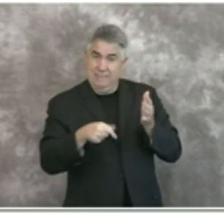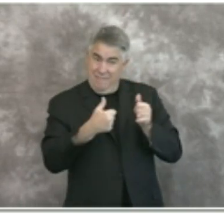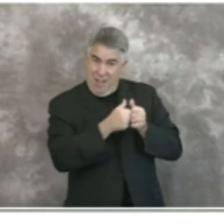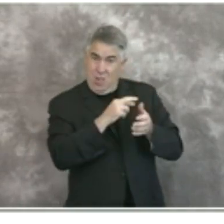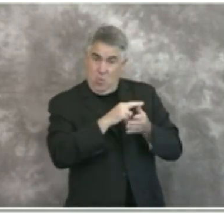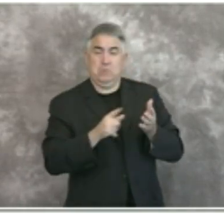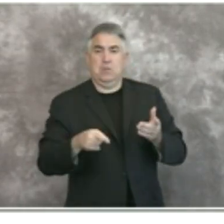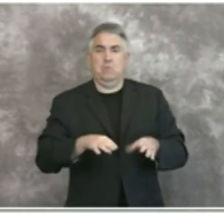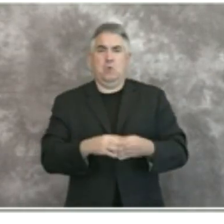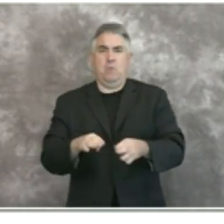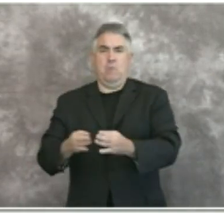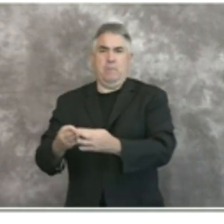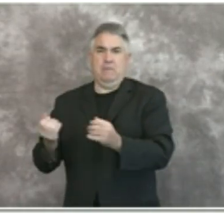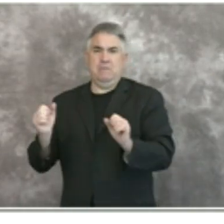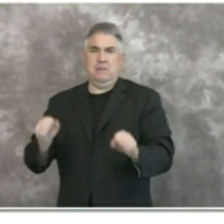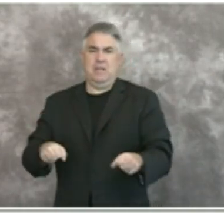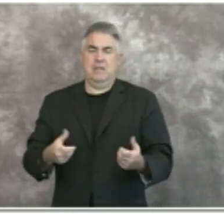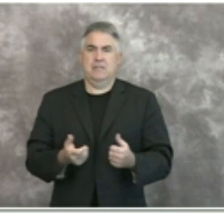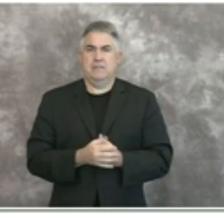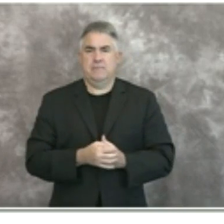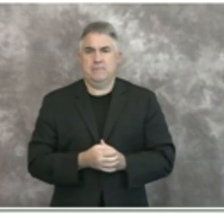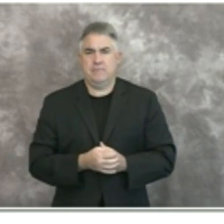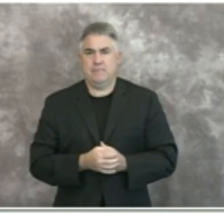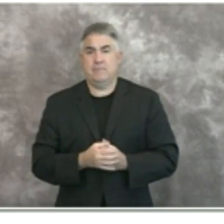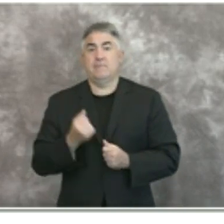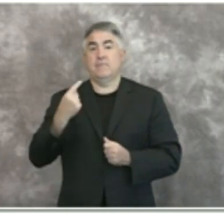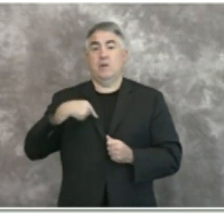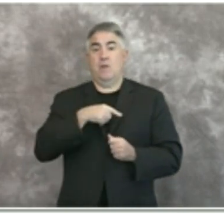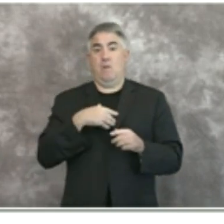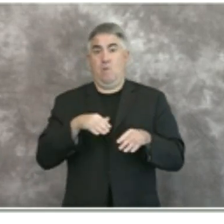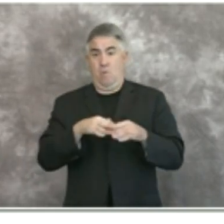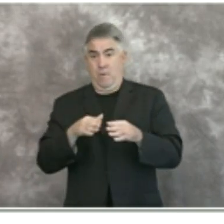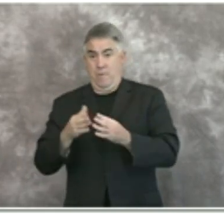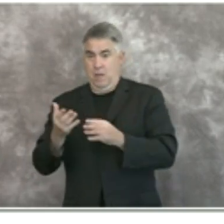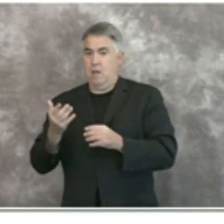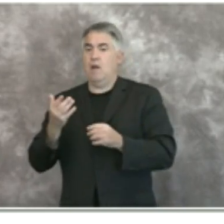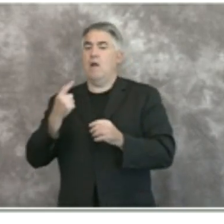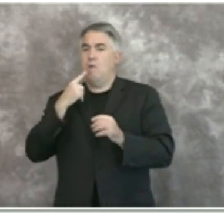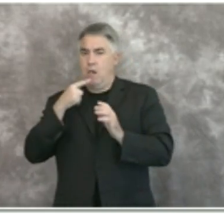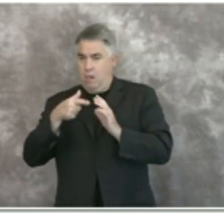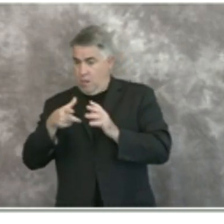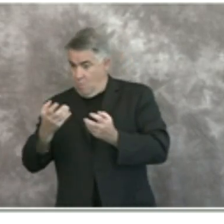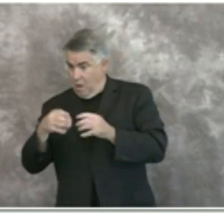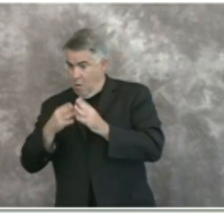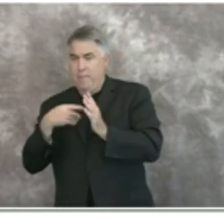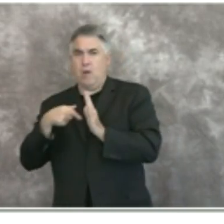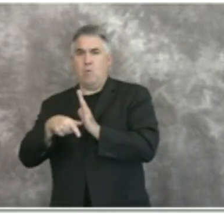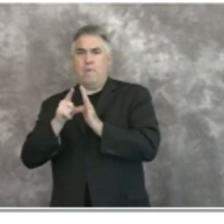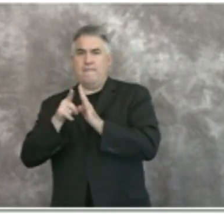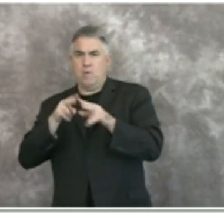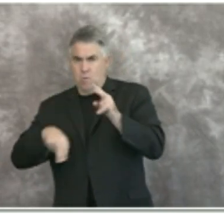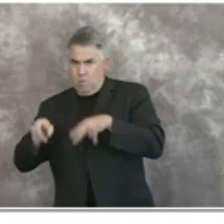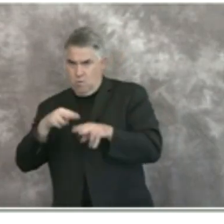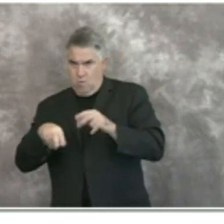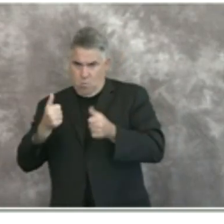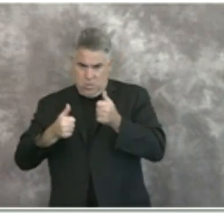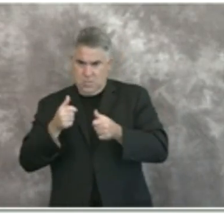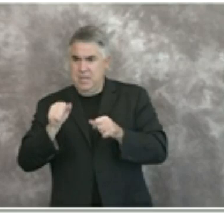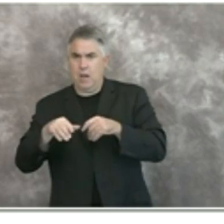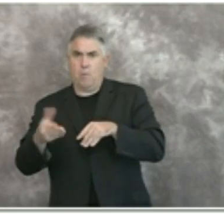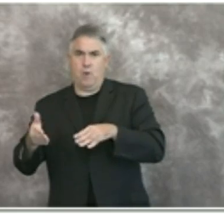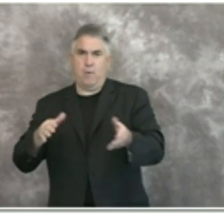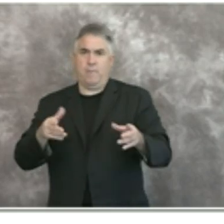Before opening our public health officer would review the protocols in detail with each sector before giving a final reopening